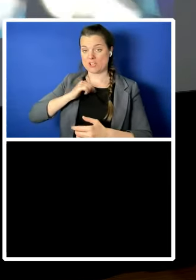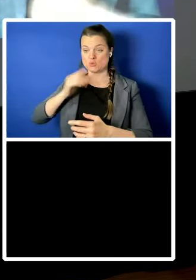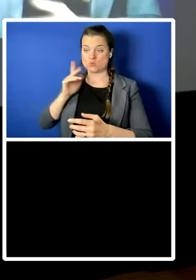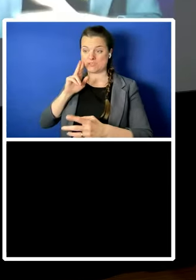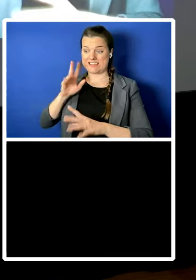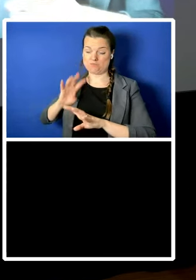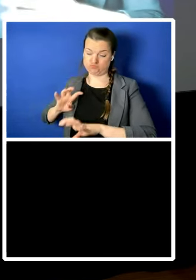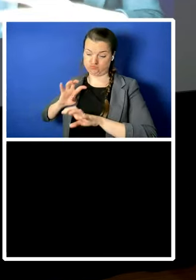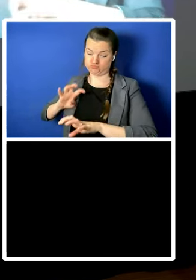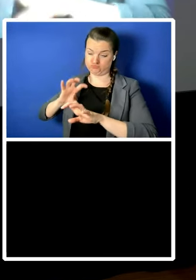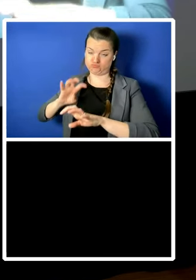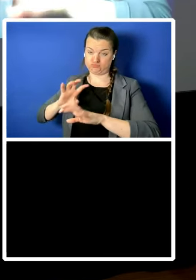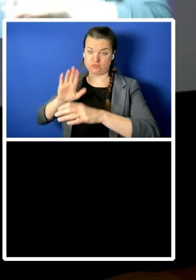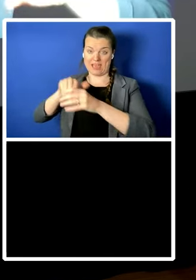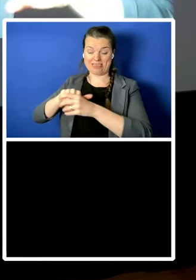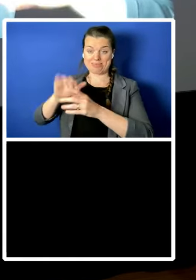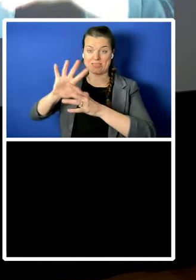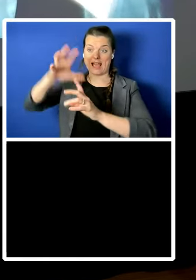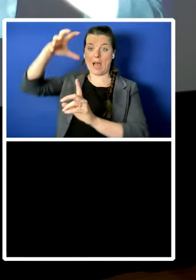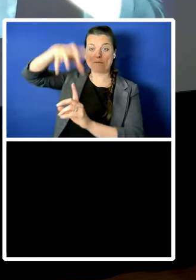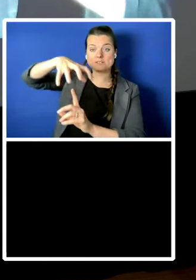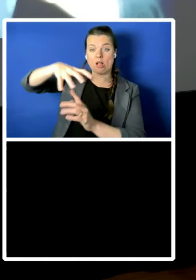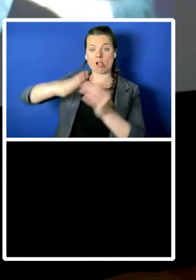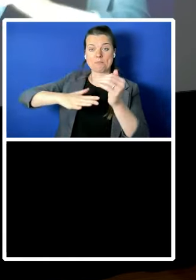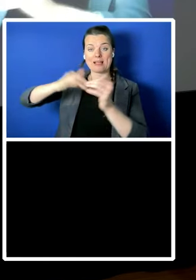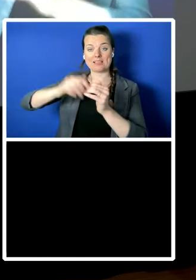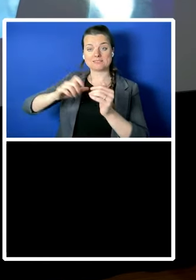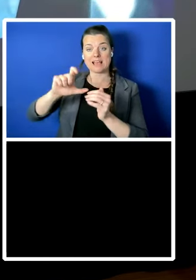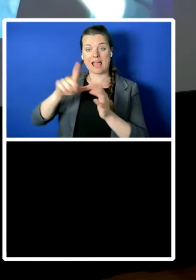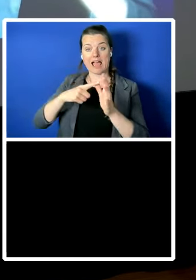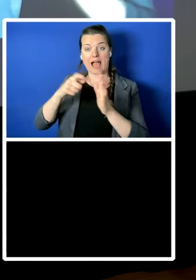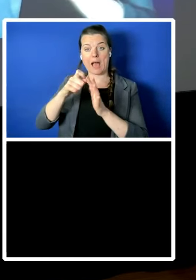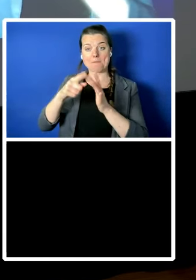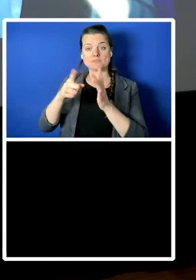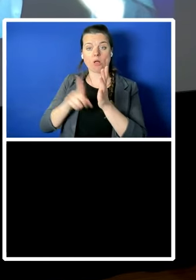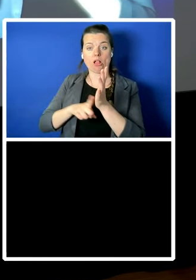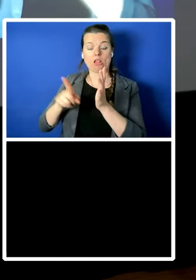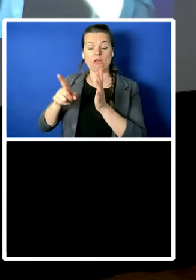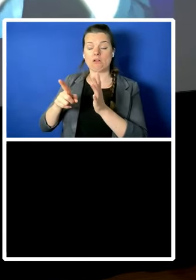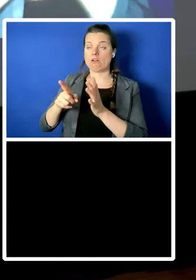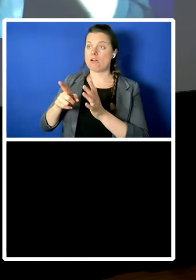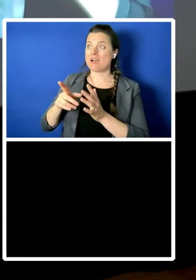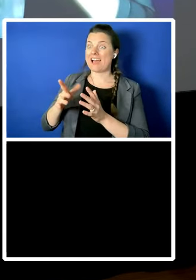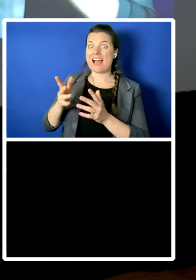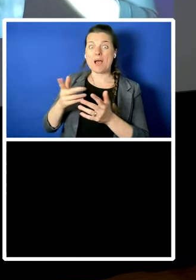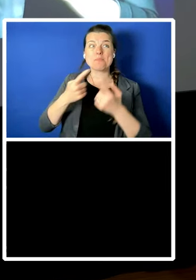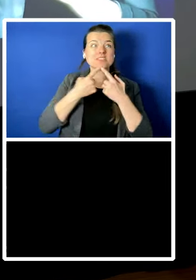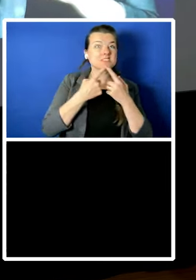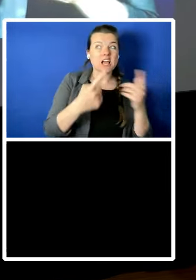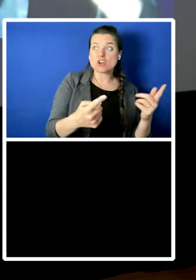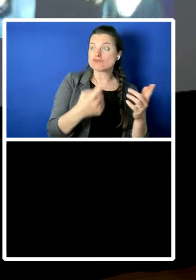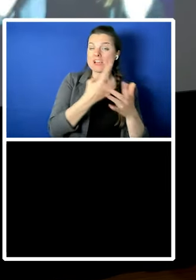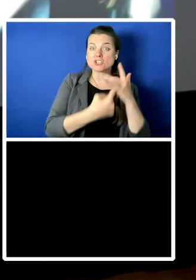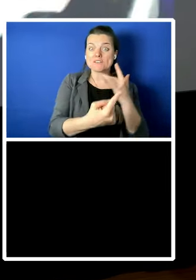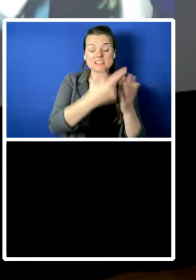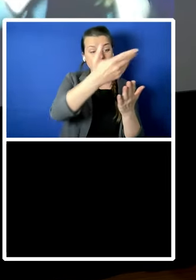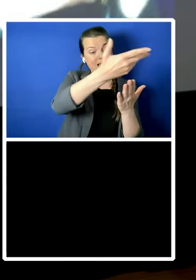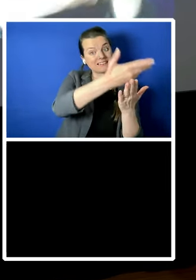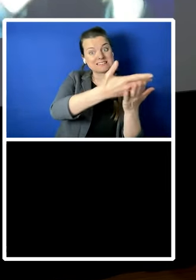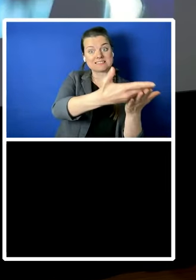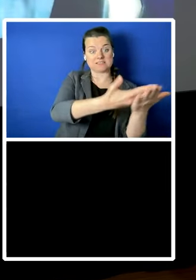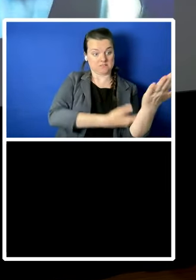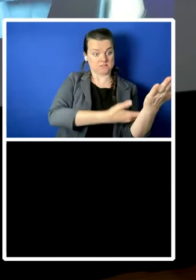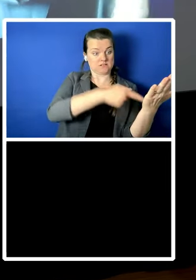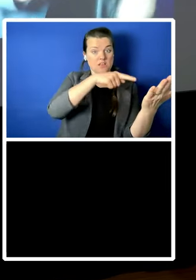great great democracy you know the declaration of independence is a beautiful piece of human